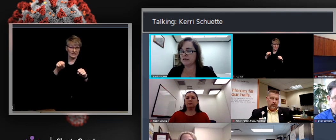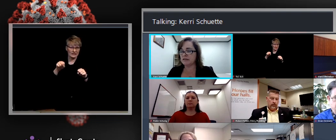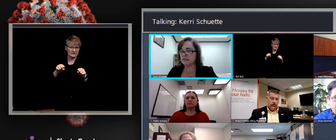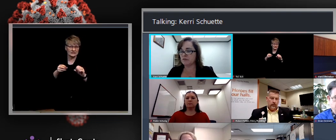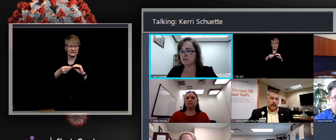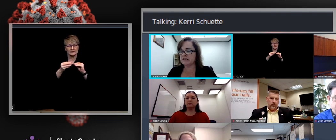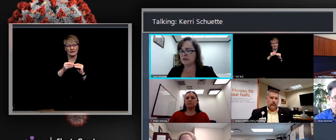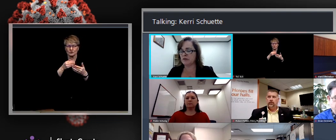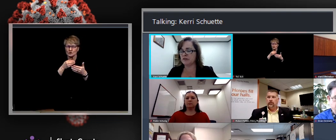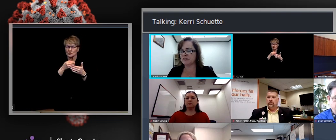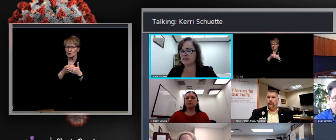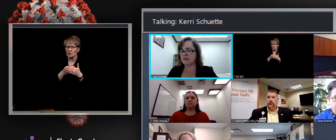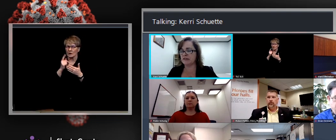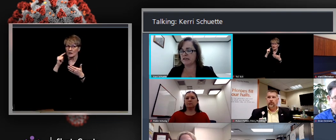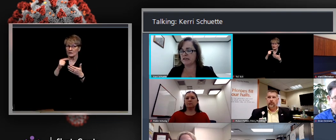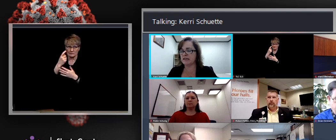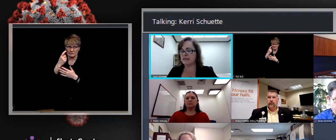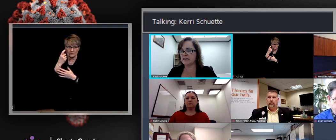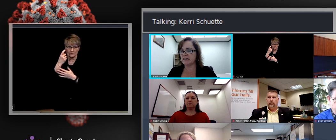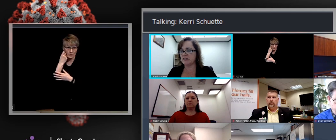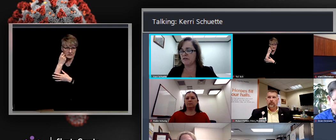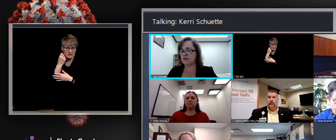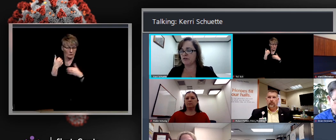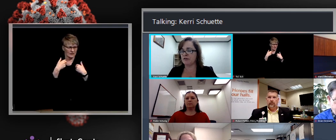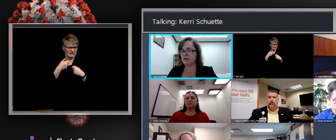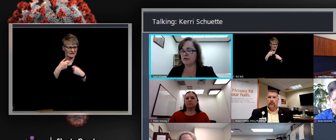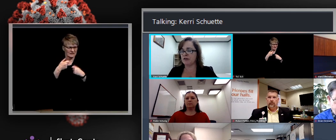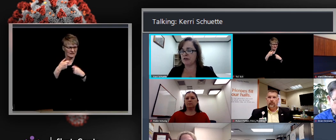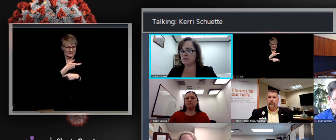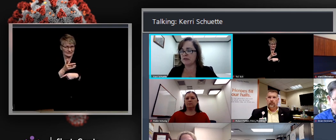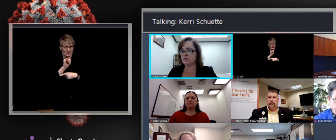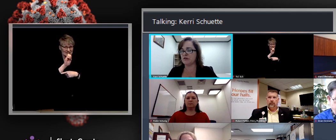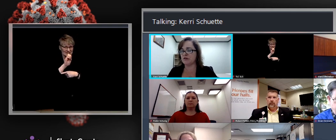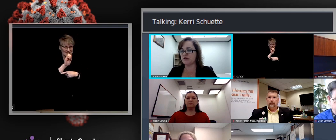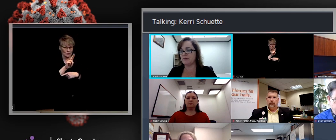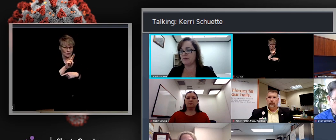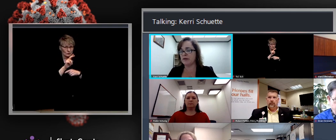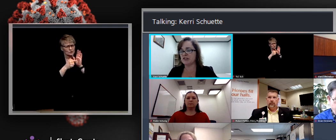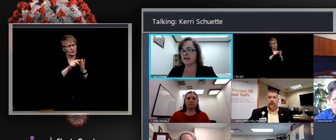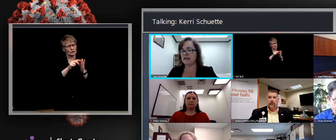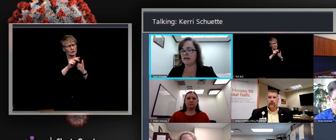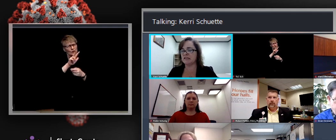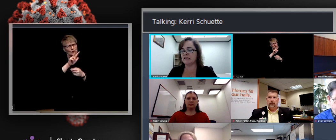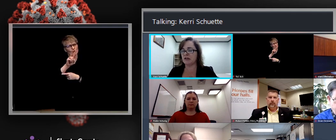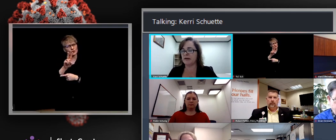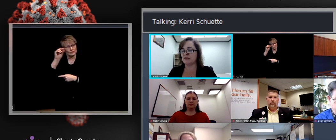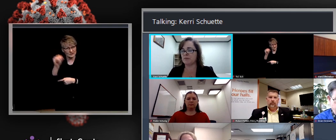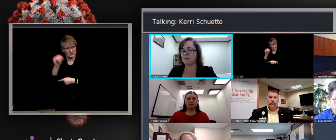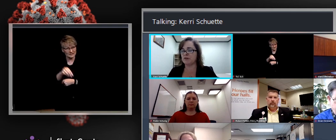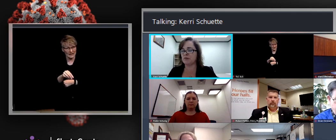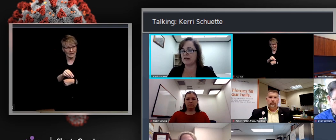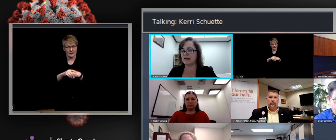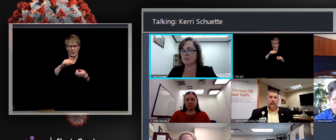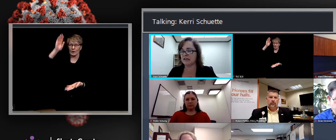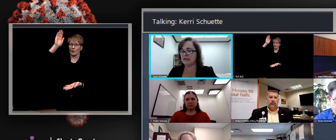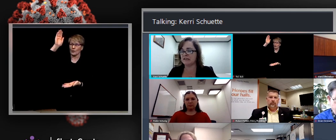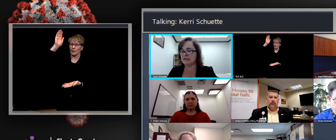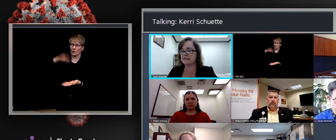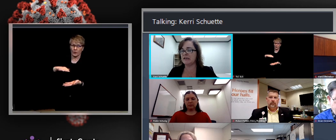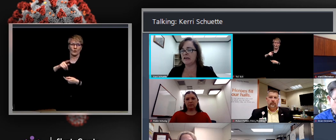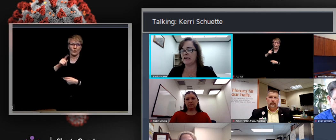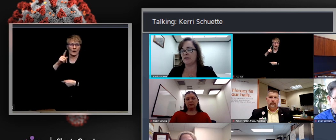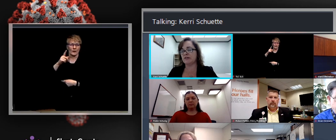And I noticed recently when there were several in the ICU, hovered around 32%. But when we dropped to one patient in the ICU, the capacity dropped to